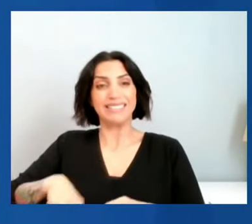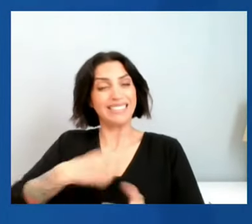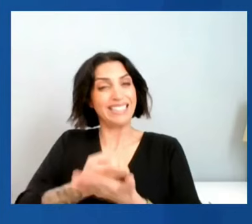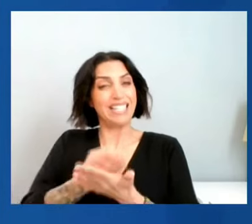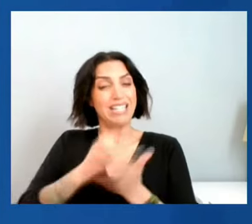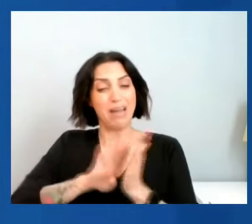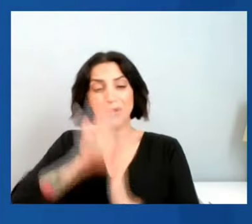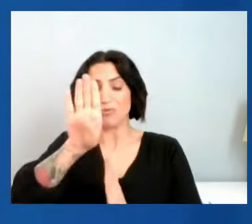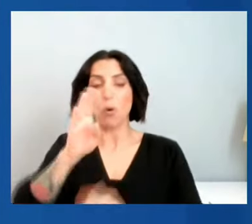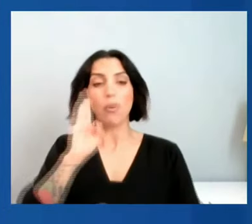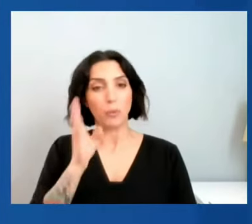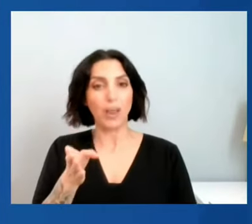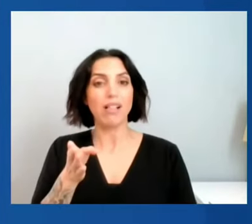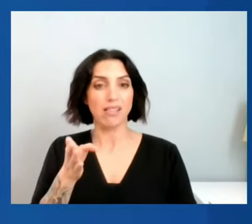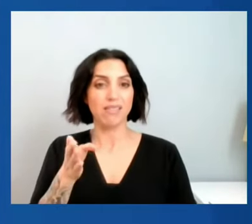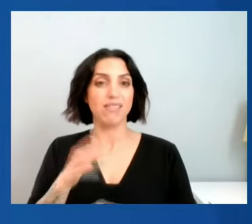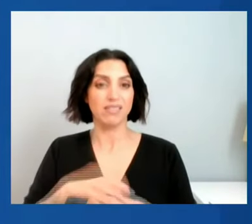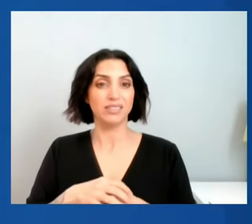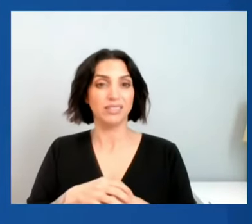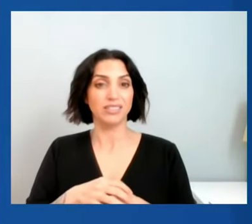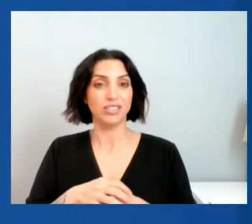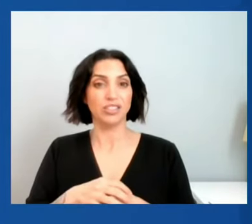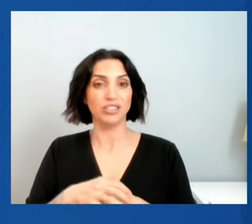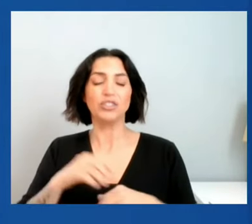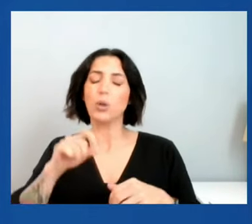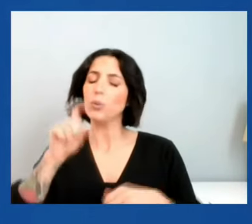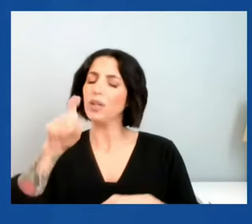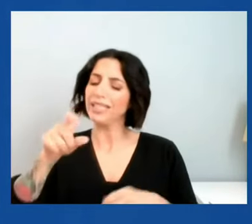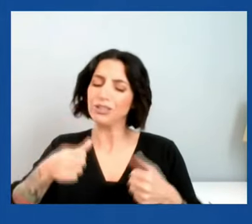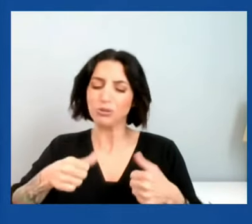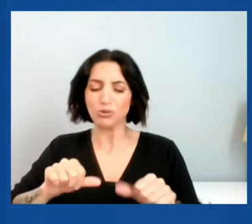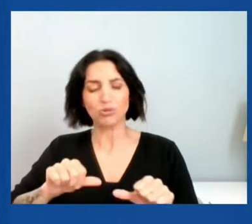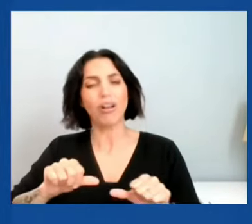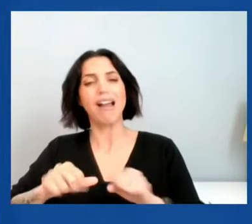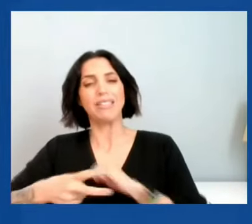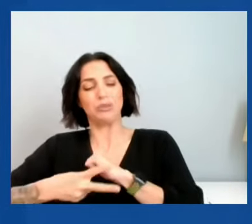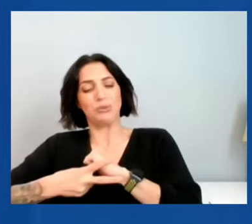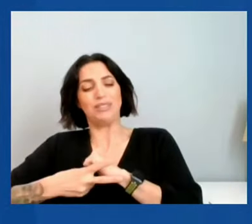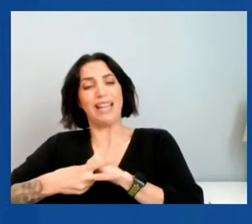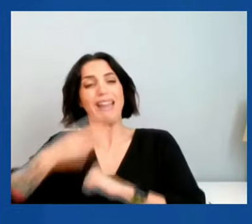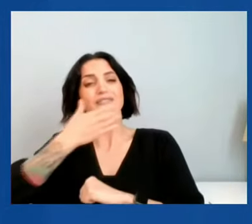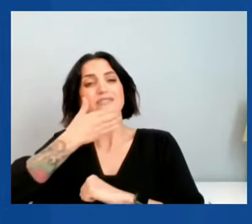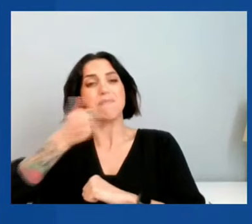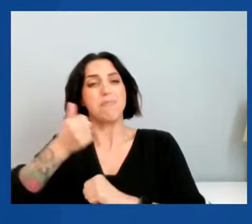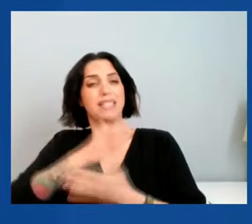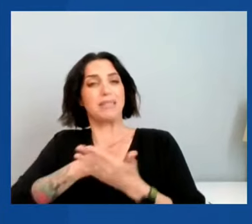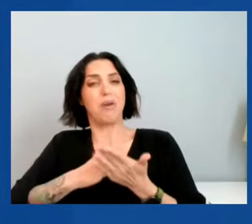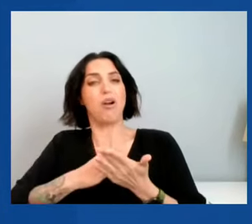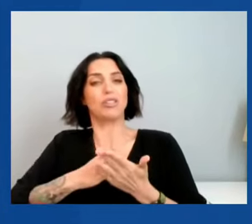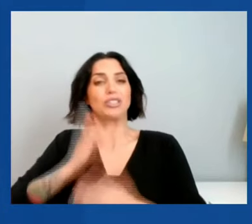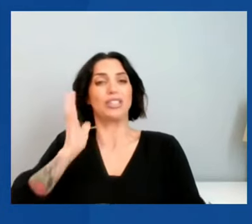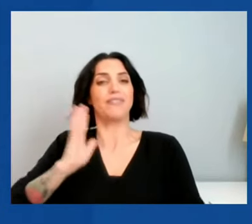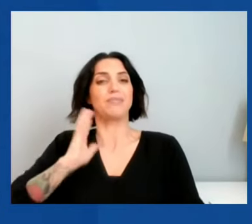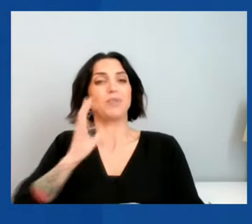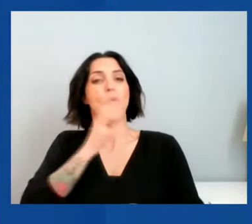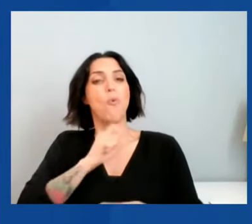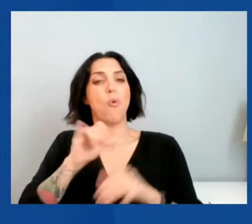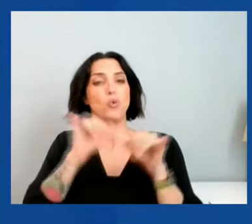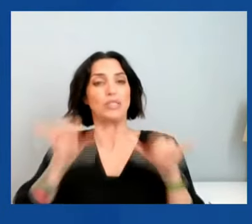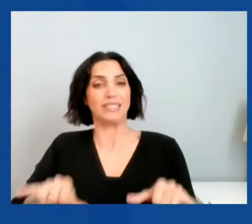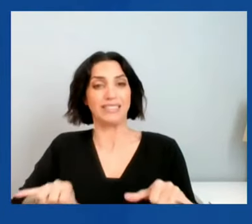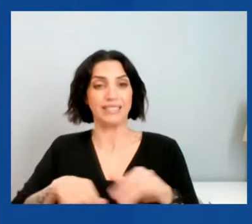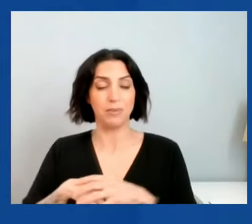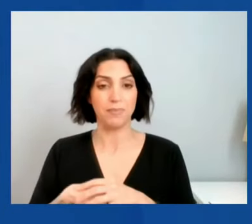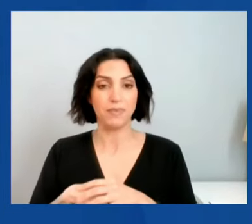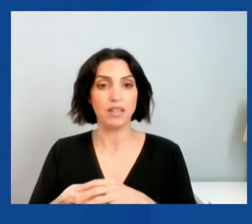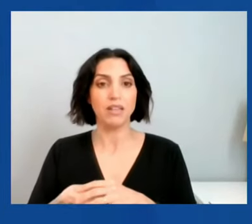And we ought to try to preserve the best features of that system. I believe it's also been beneficial to the United